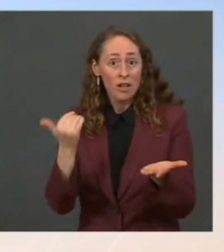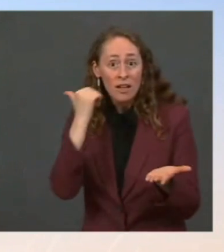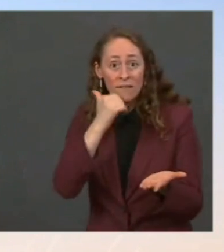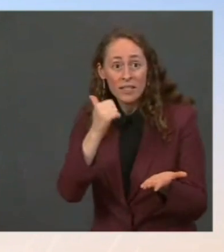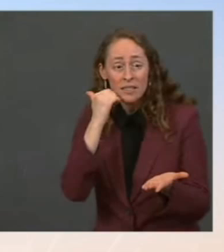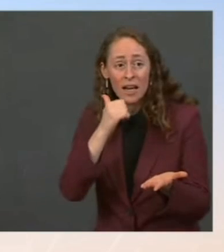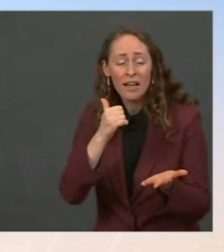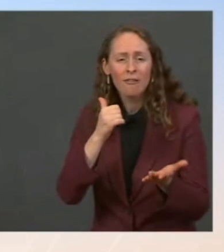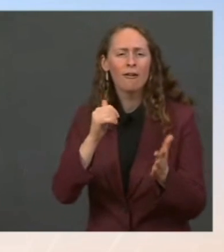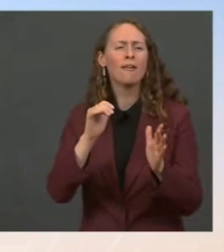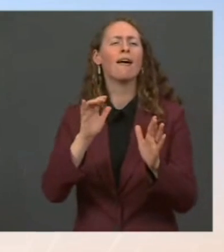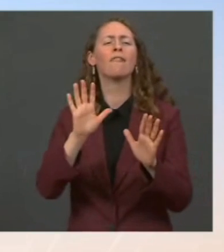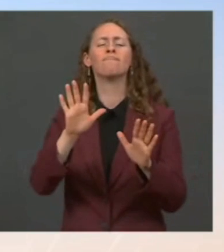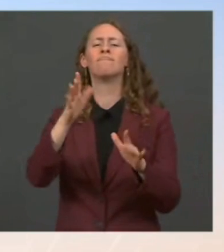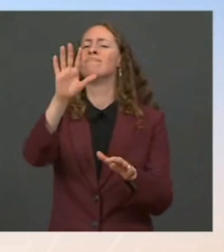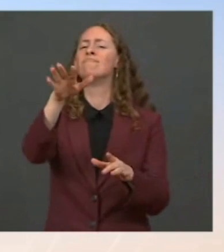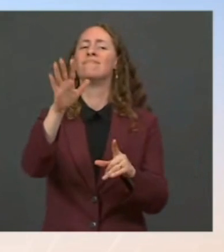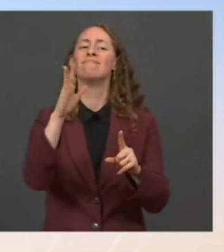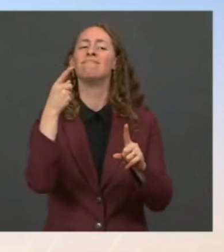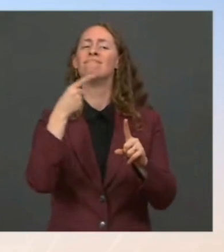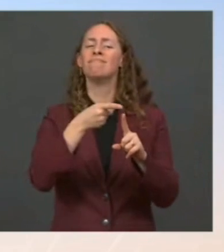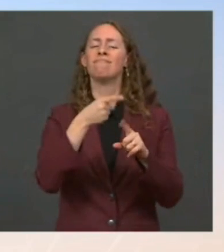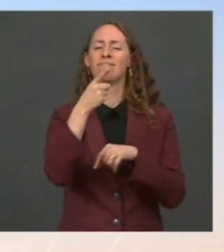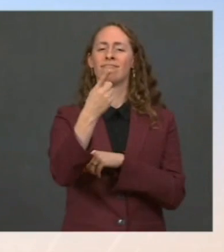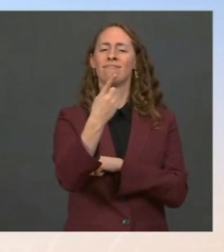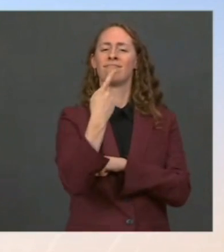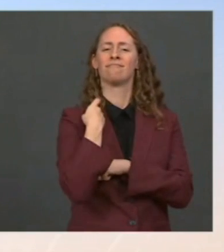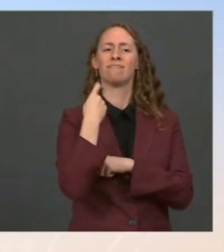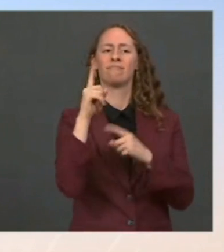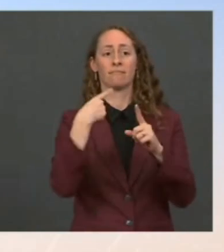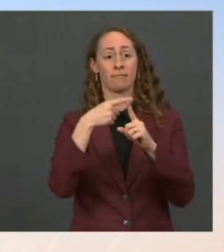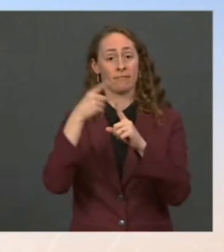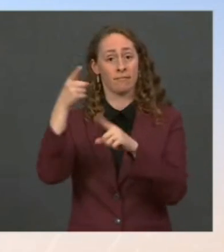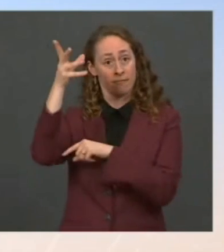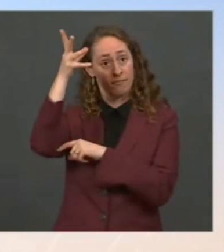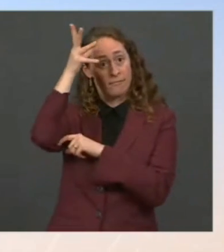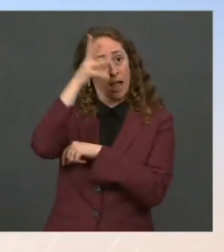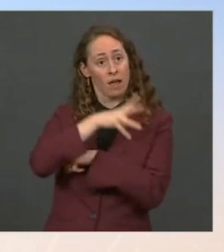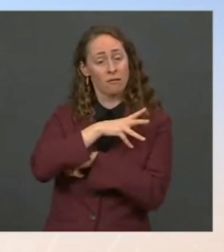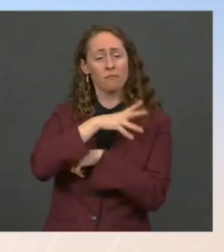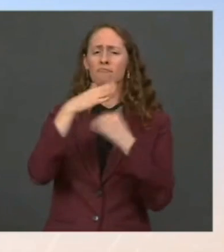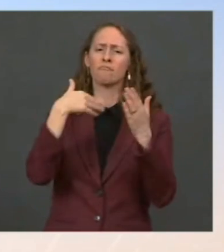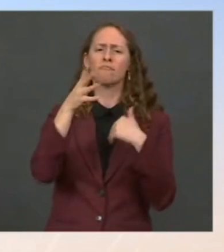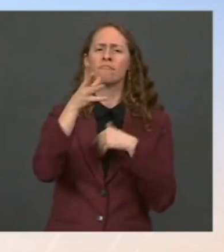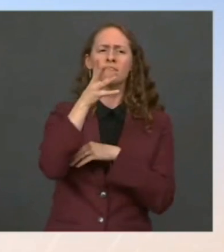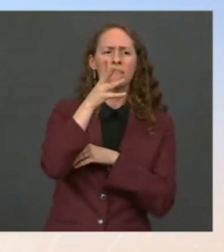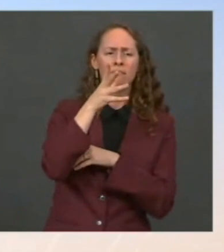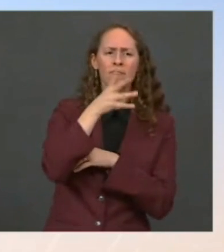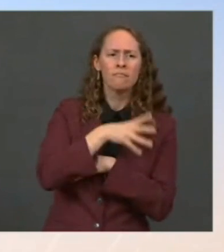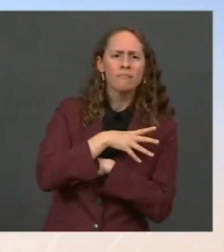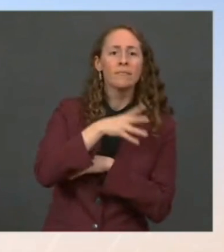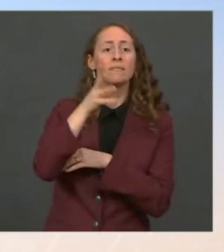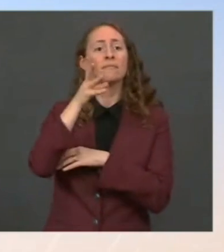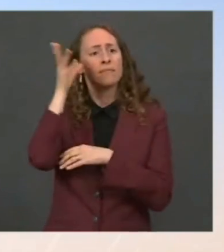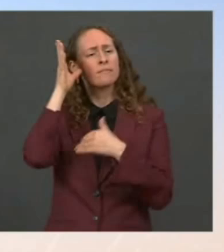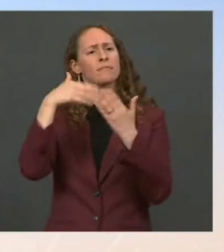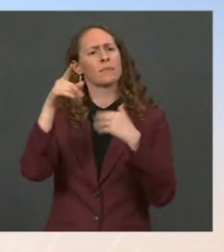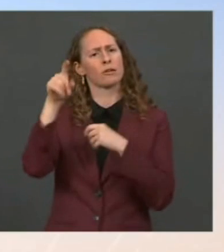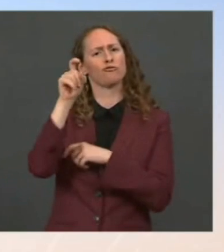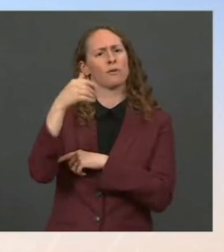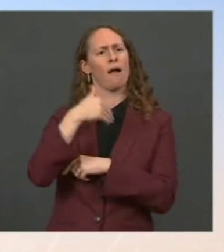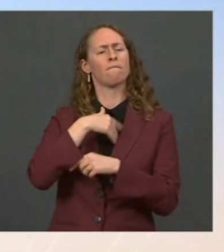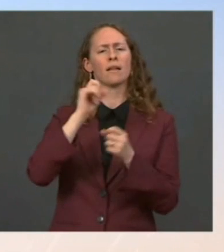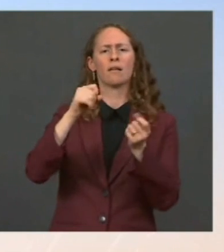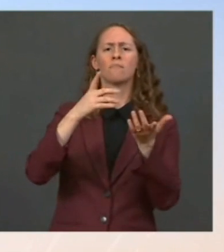what you're getting at here is this question about whether men, parents, women should have paternity and maternity leave,